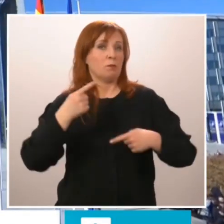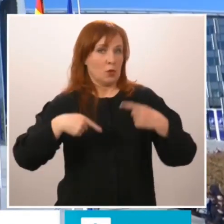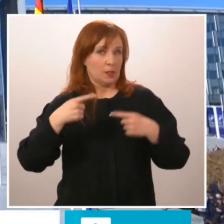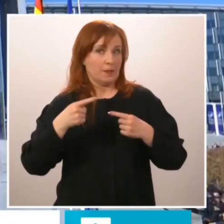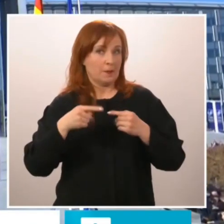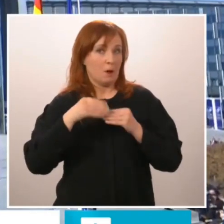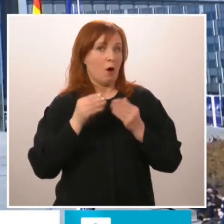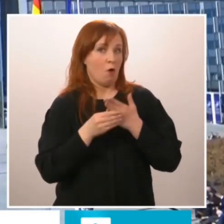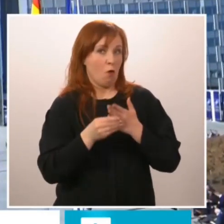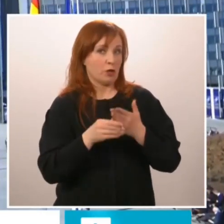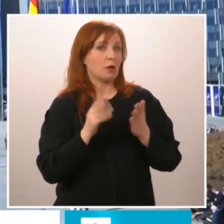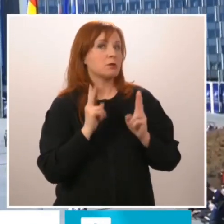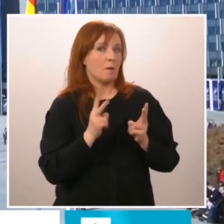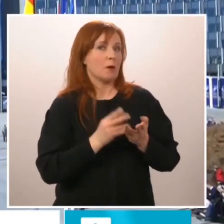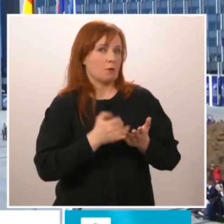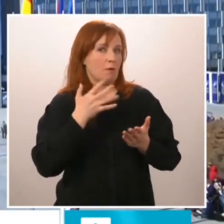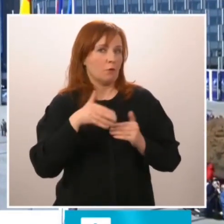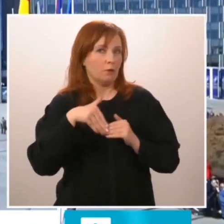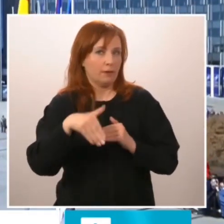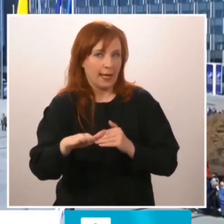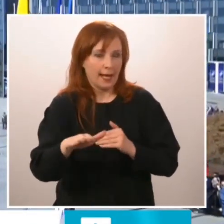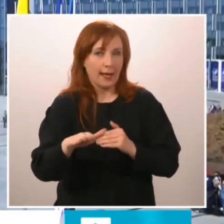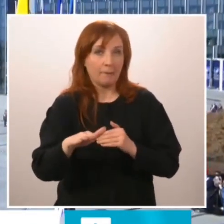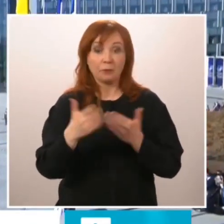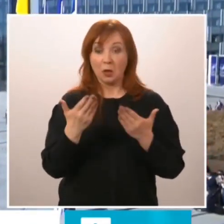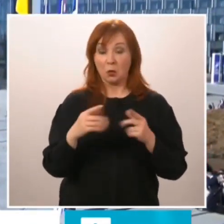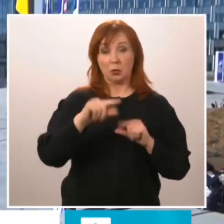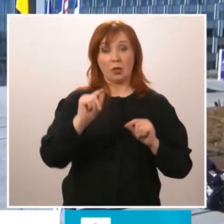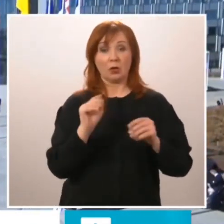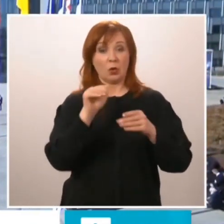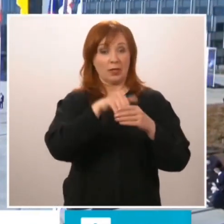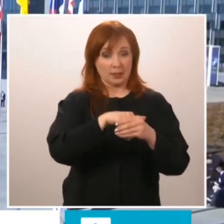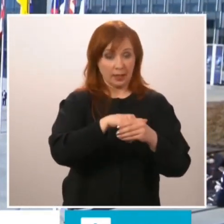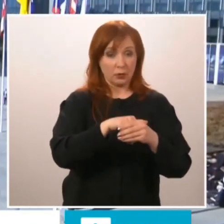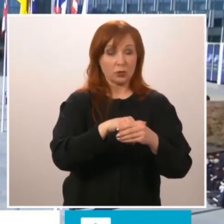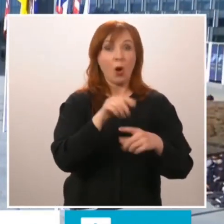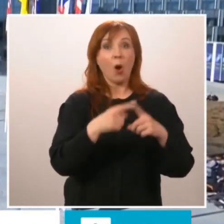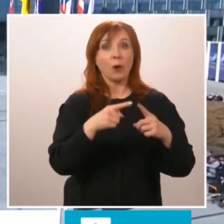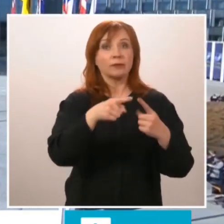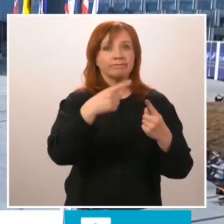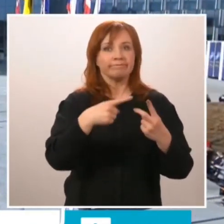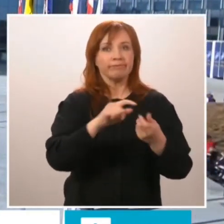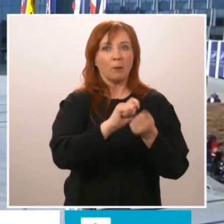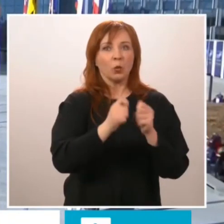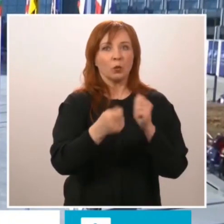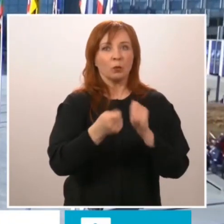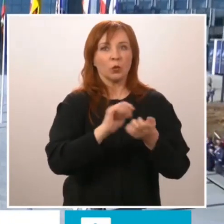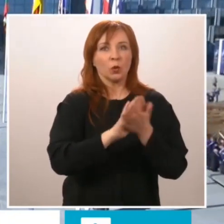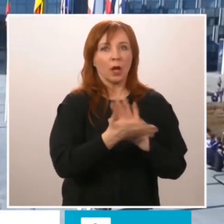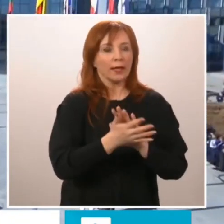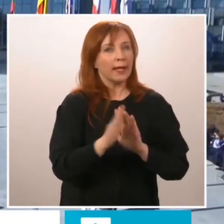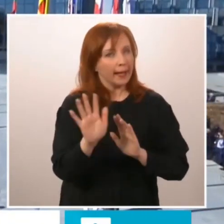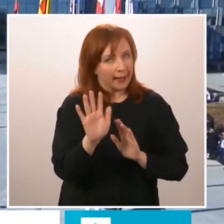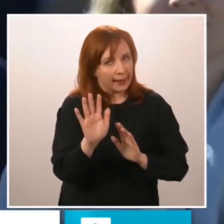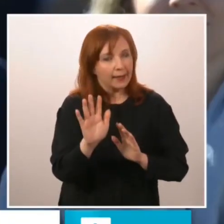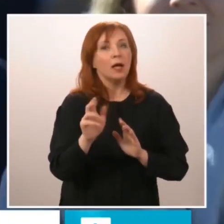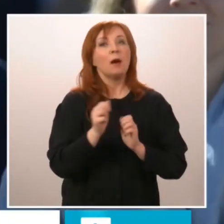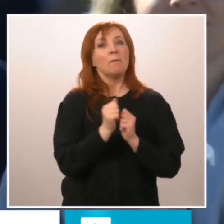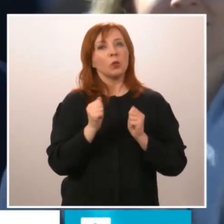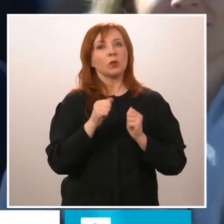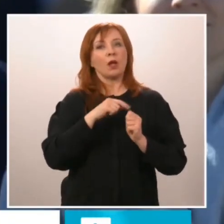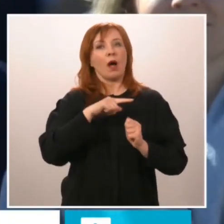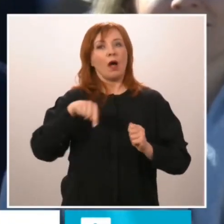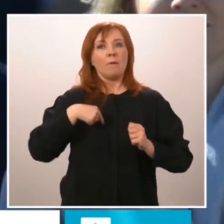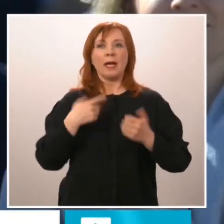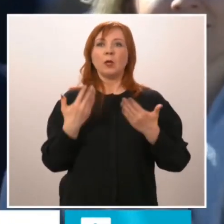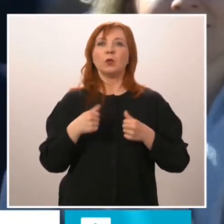NATO membership does not change everything. But being an ally requires Finland